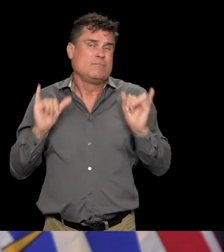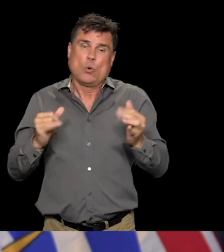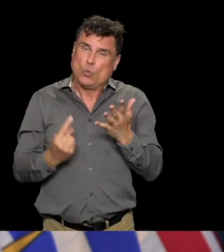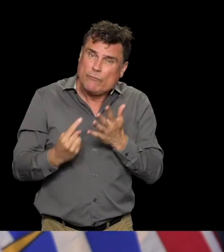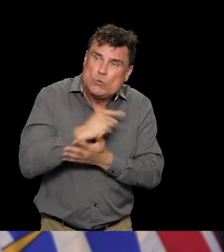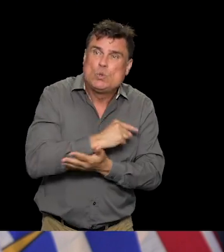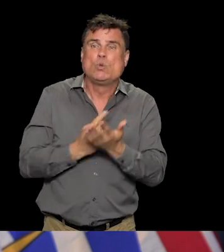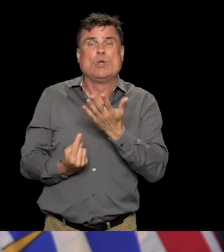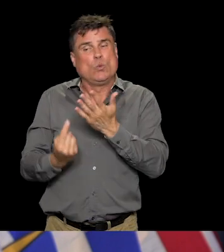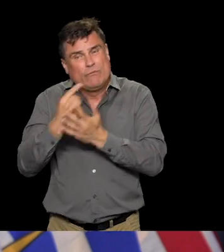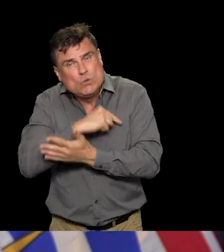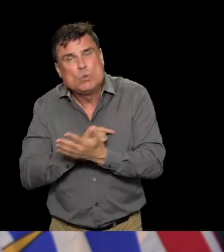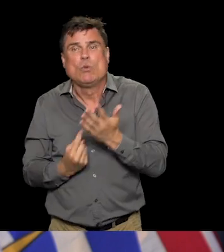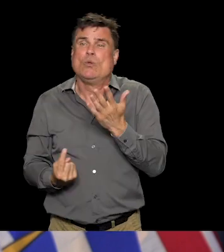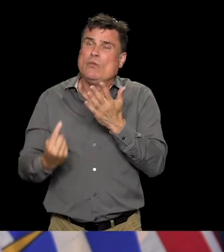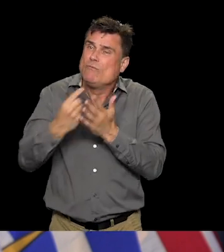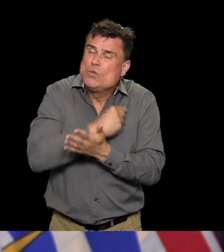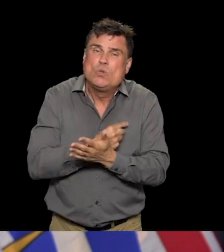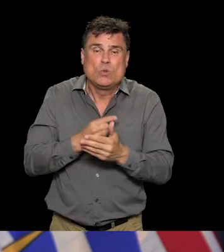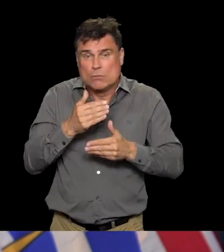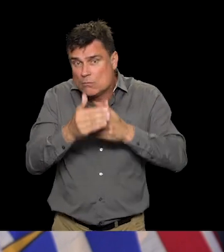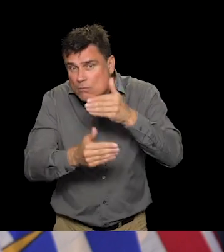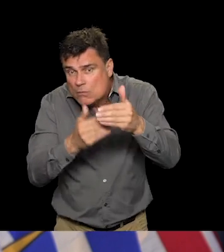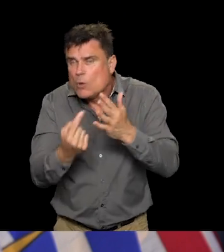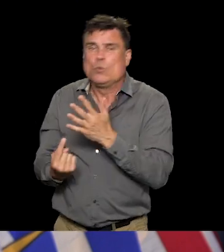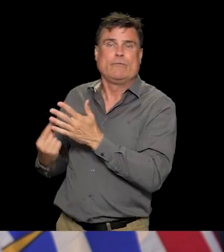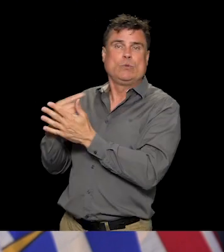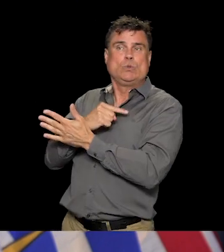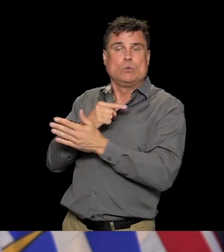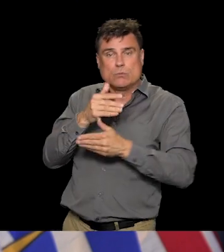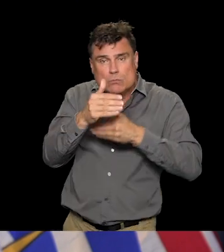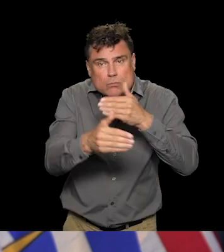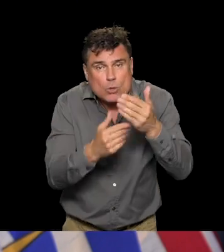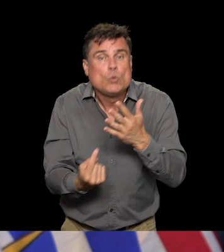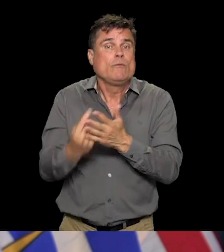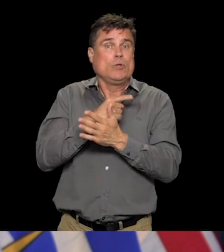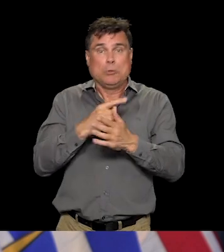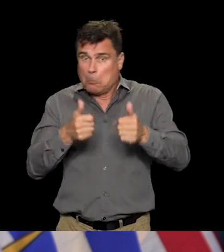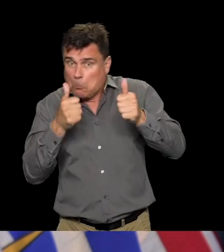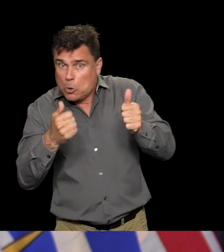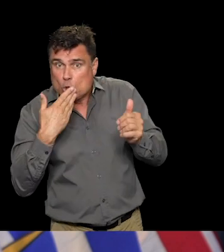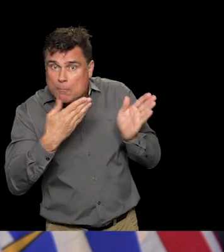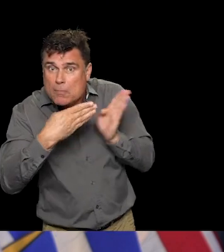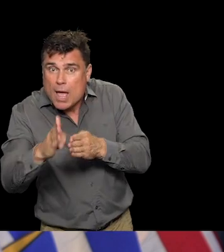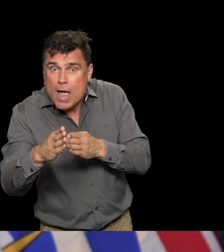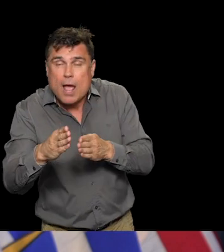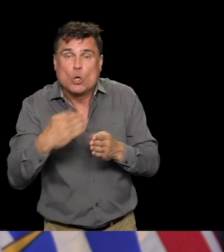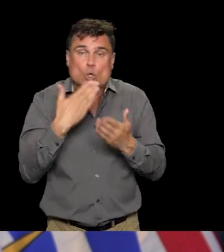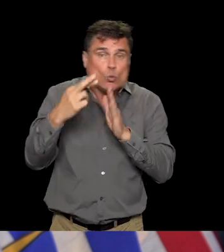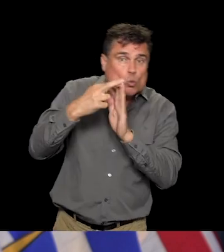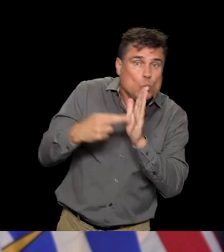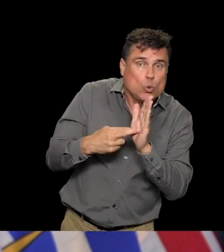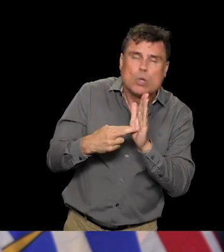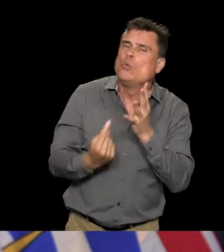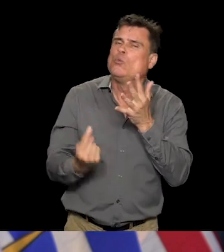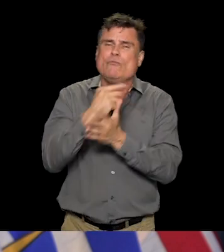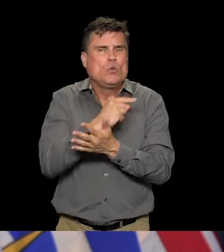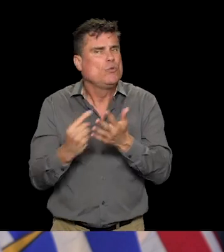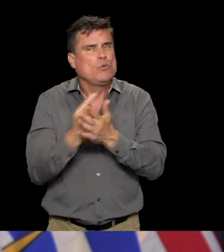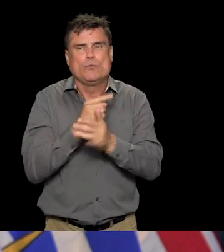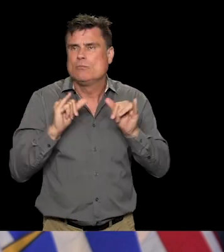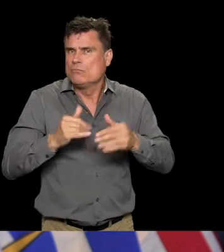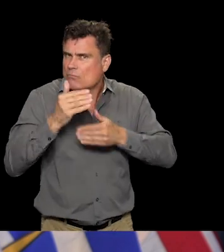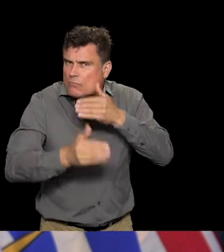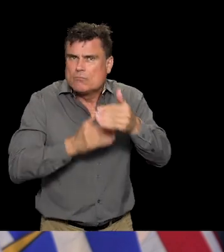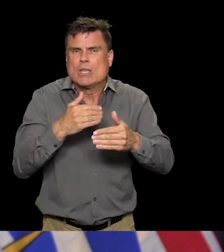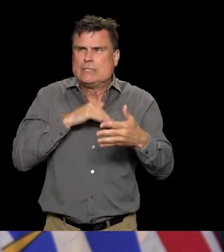numbers in terms of mass gatherings and is there a cutoff that has some science behind it now now that